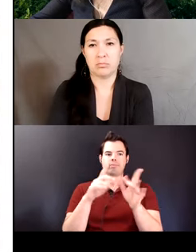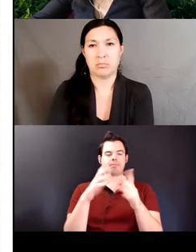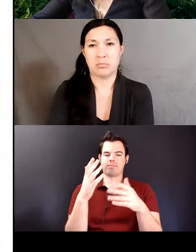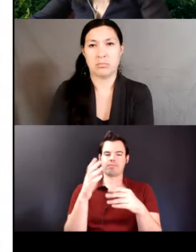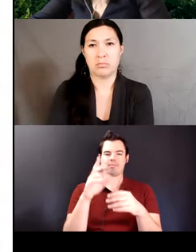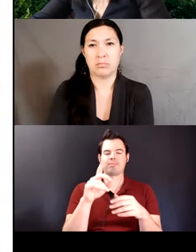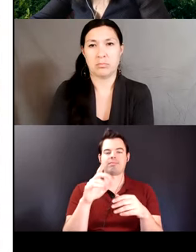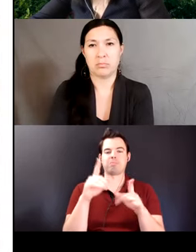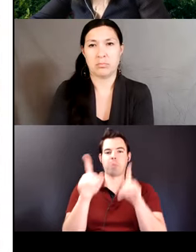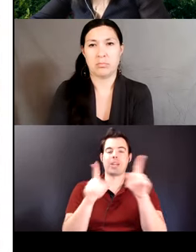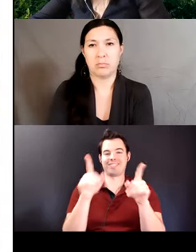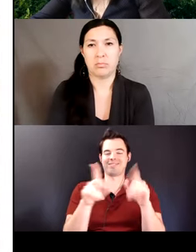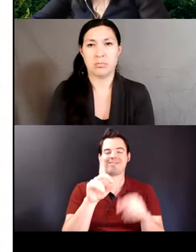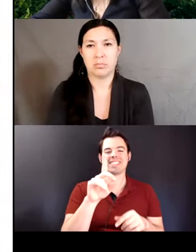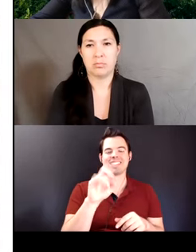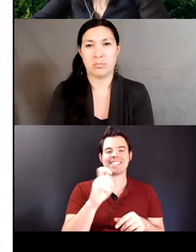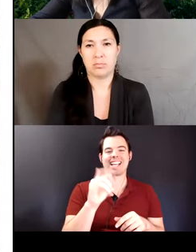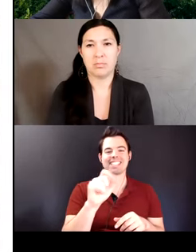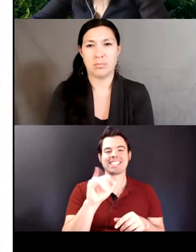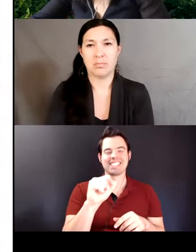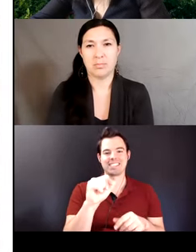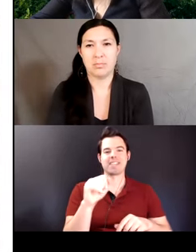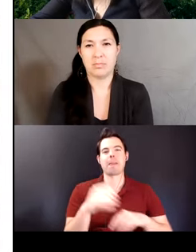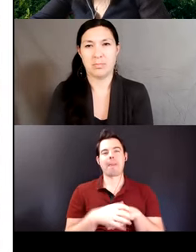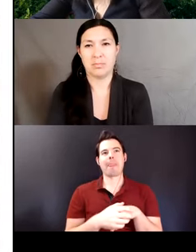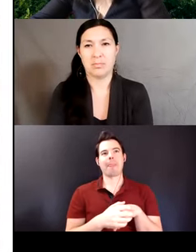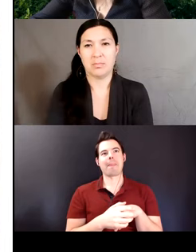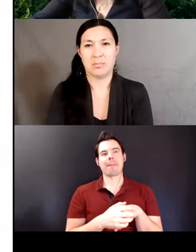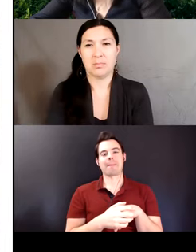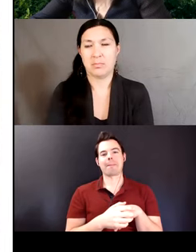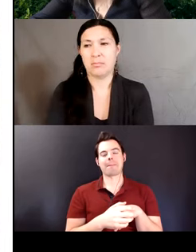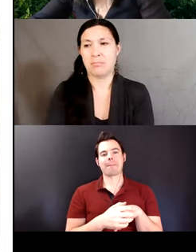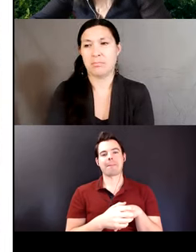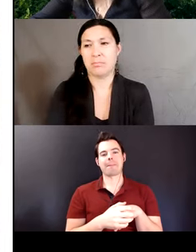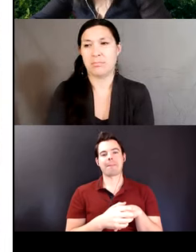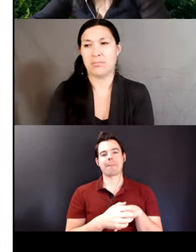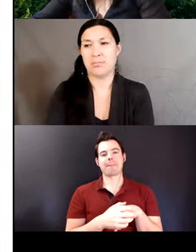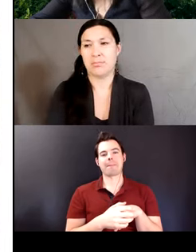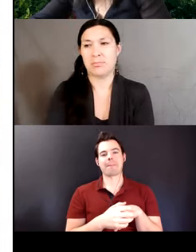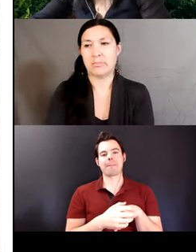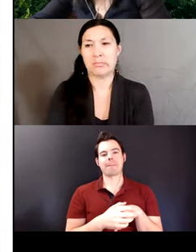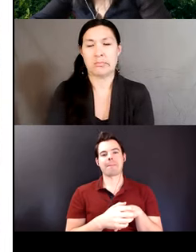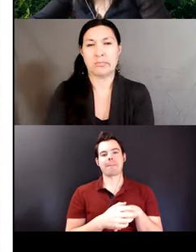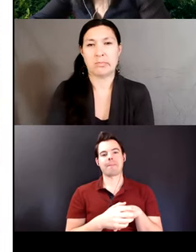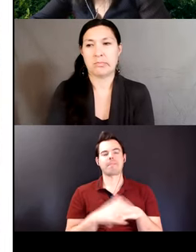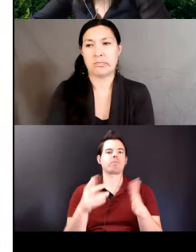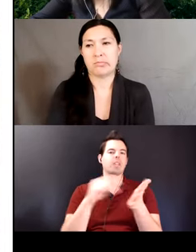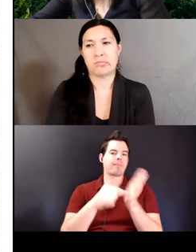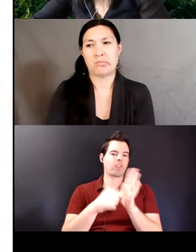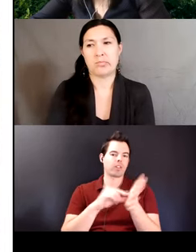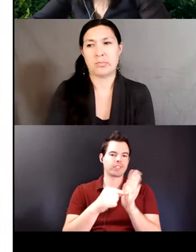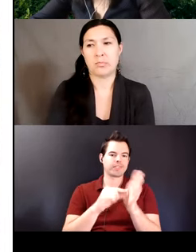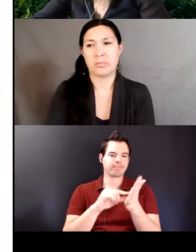monolinguals monolinguals more complex suffixes suffixes and complex suffix types than